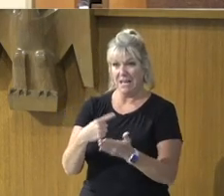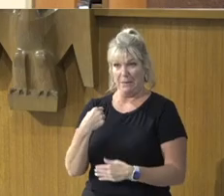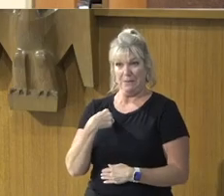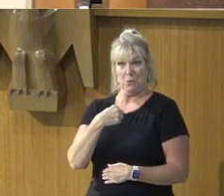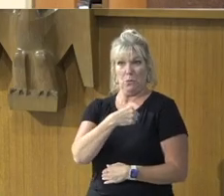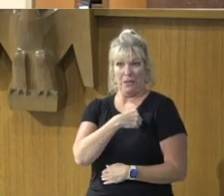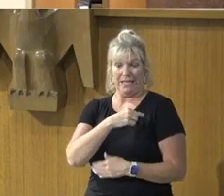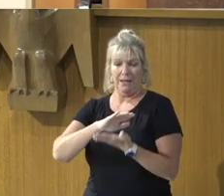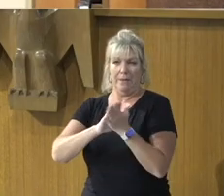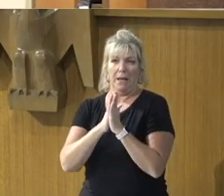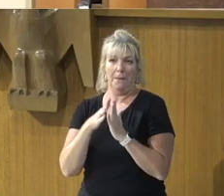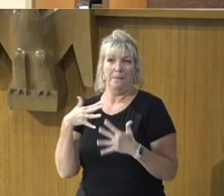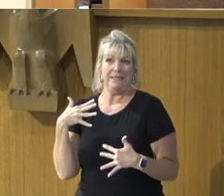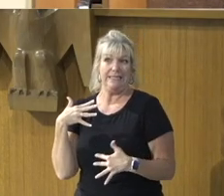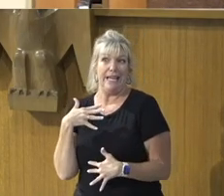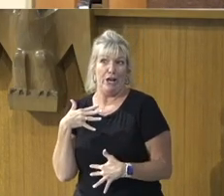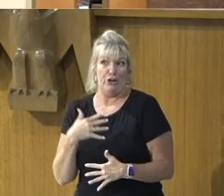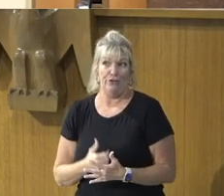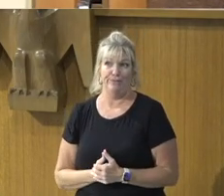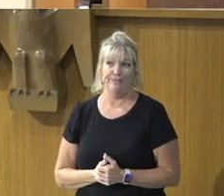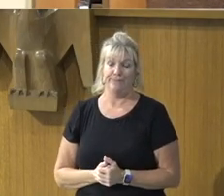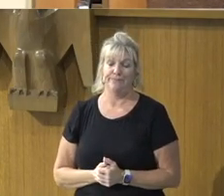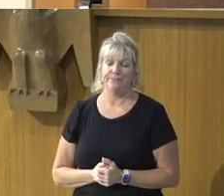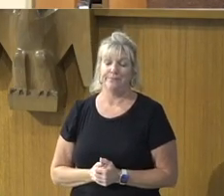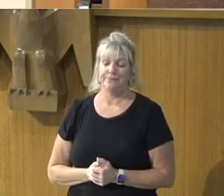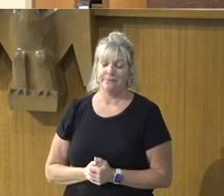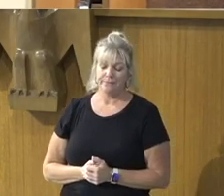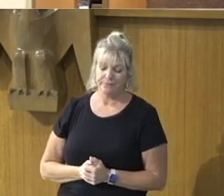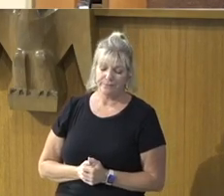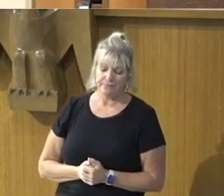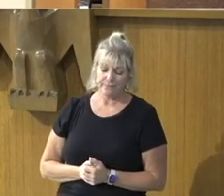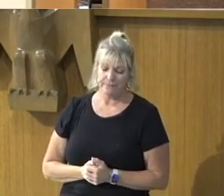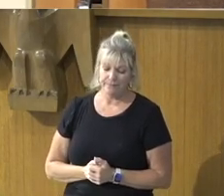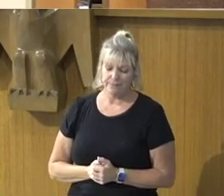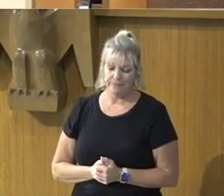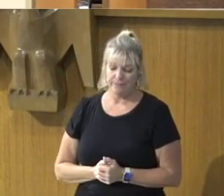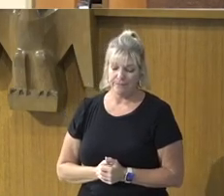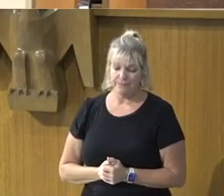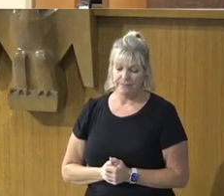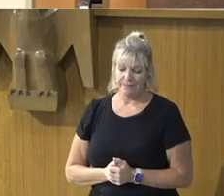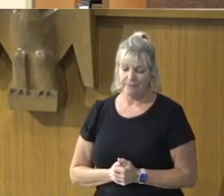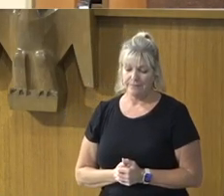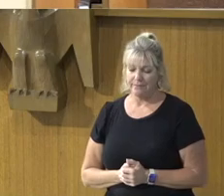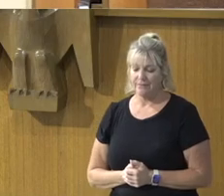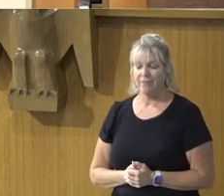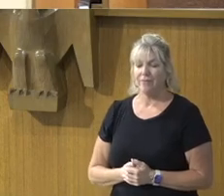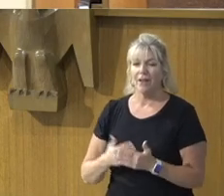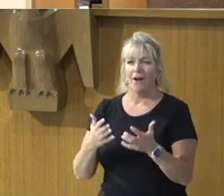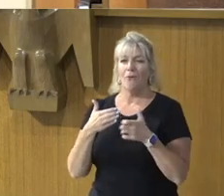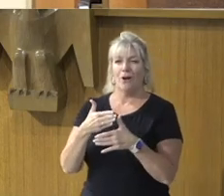Scared. But first, A more modern parable.